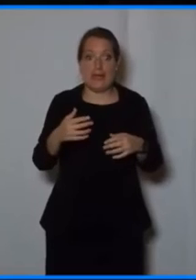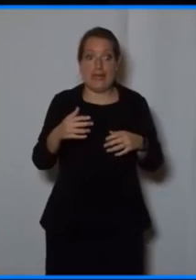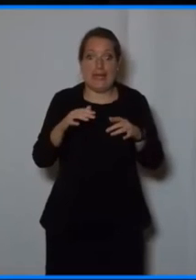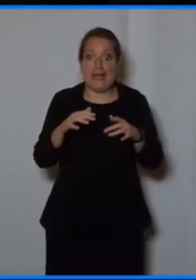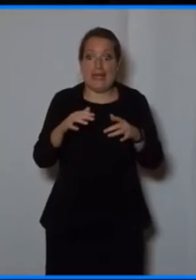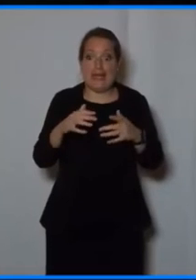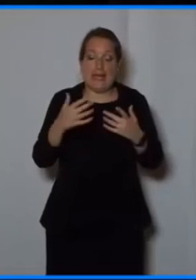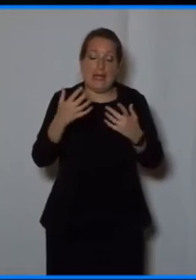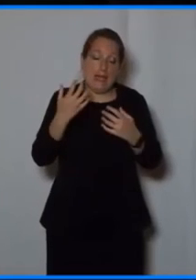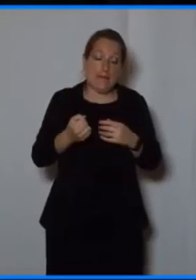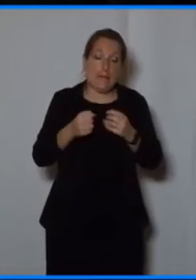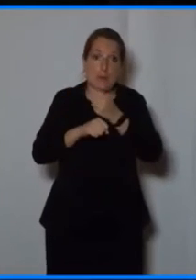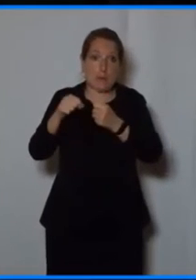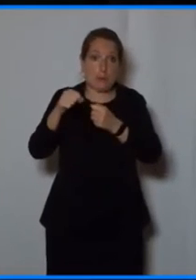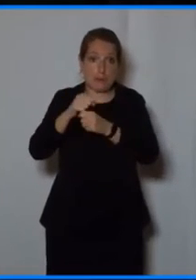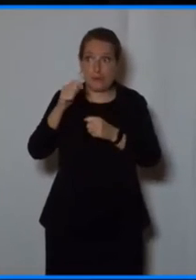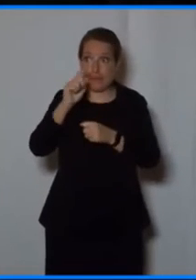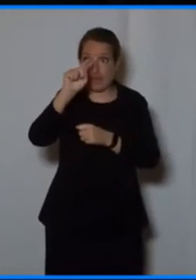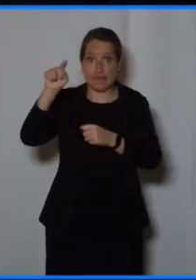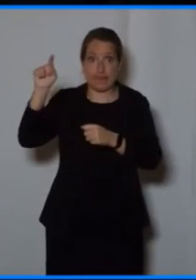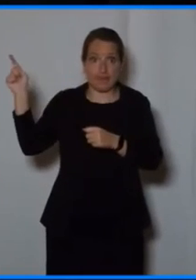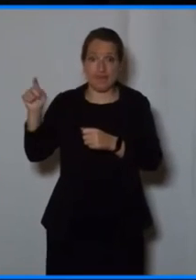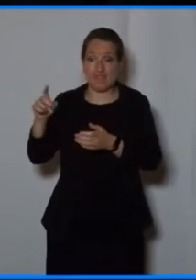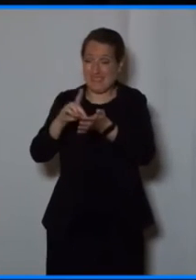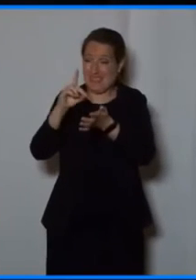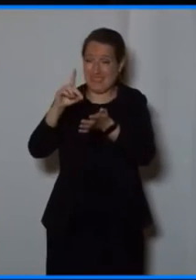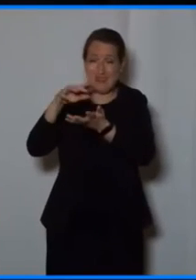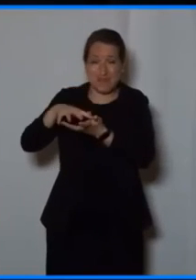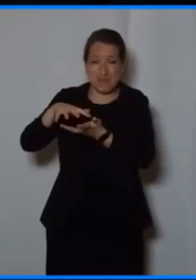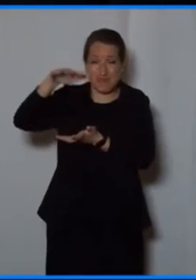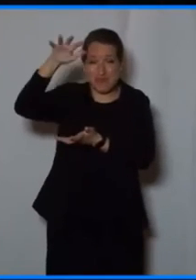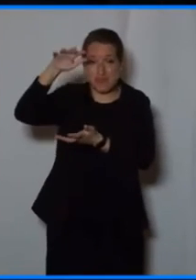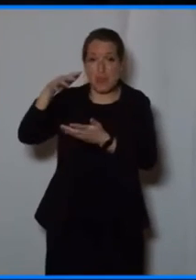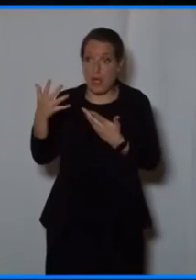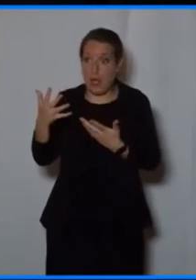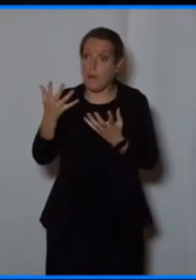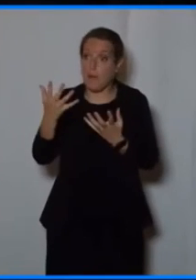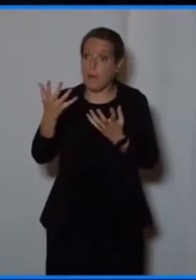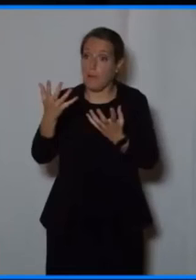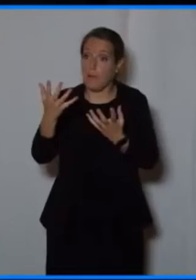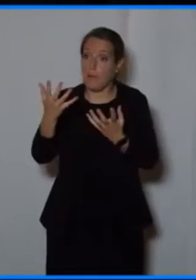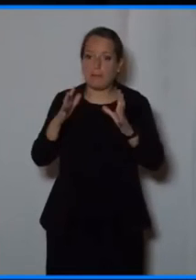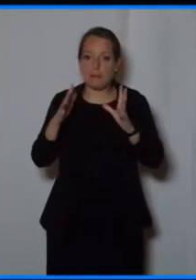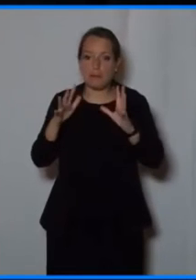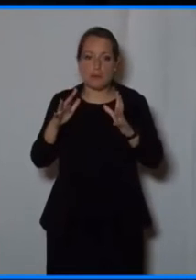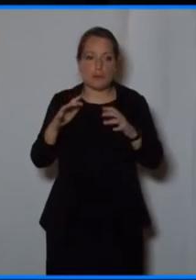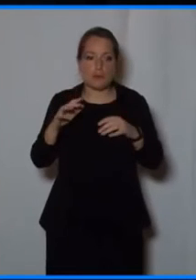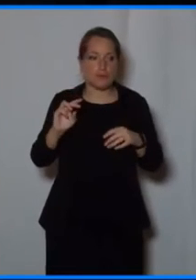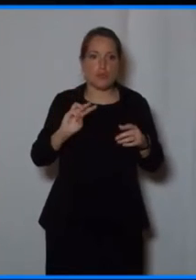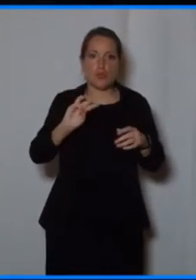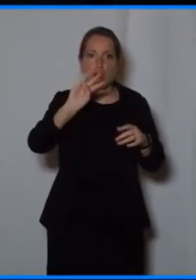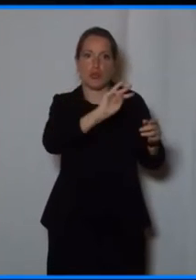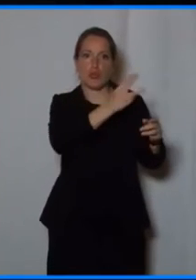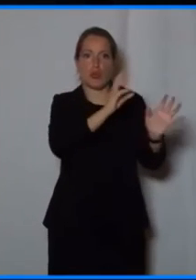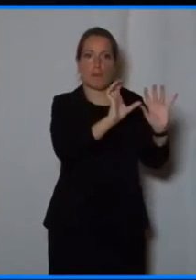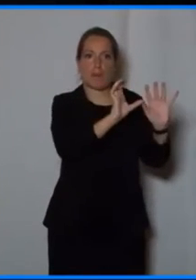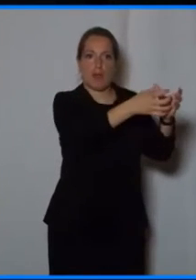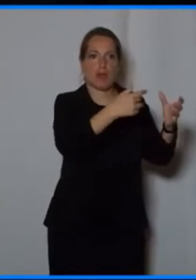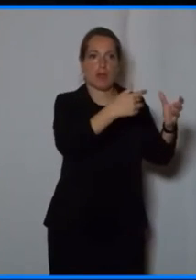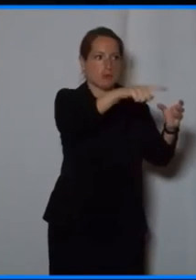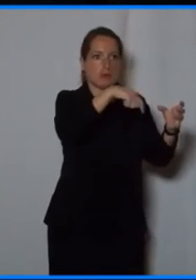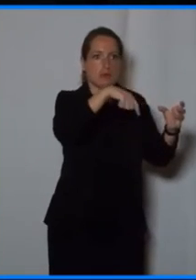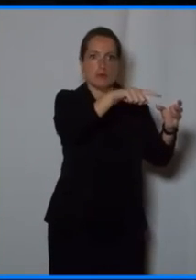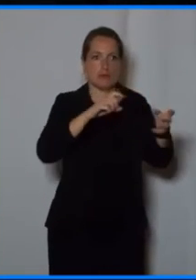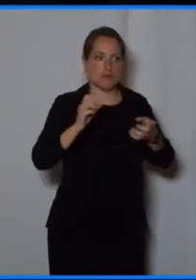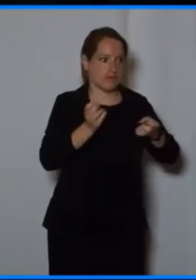we convince them to basically, through trusted third parties and other contractual arrangements, how can we convince